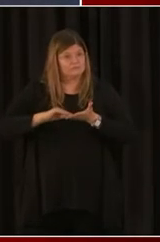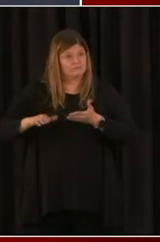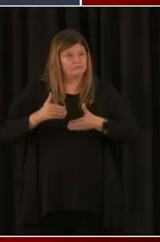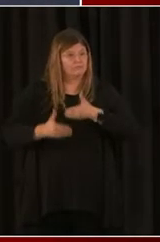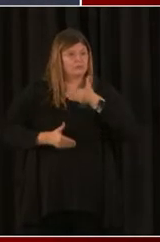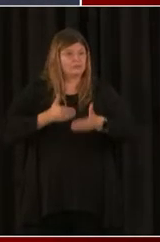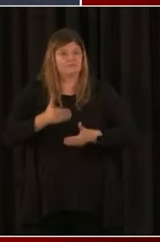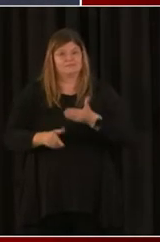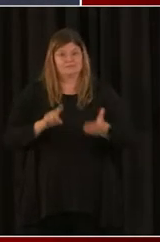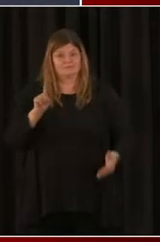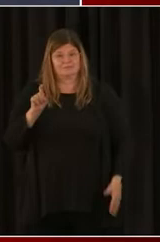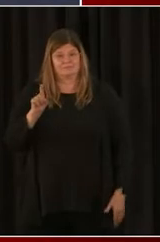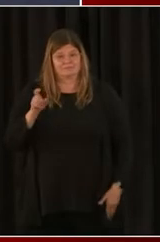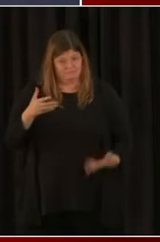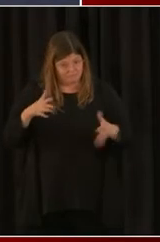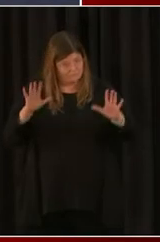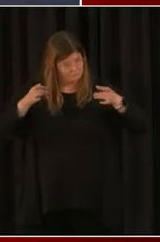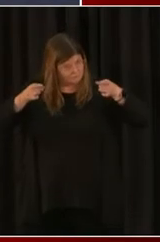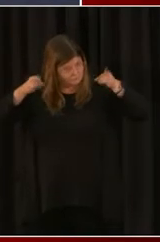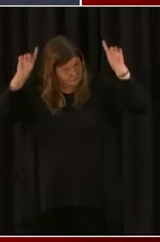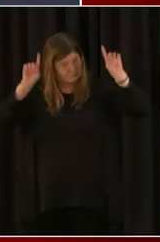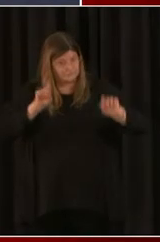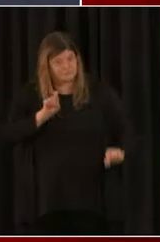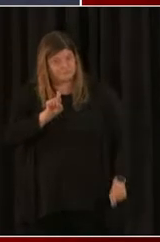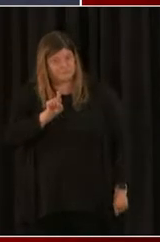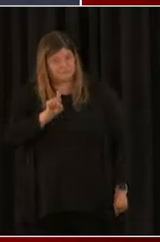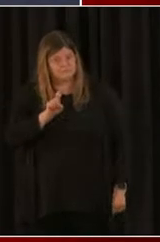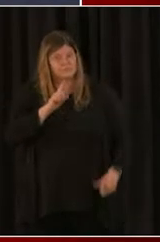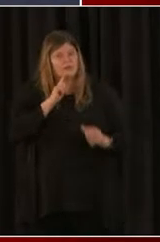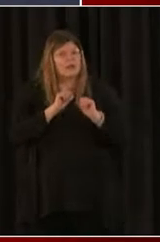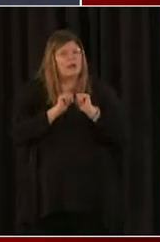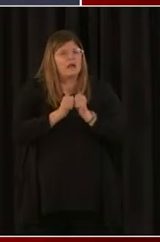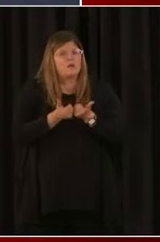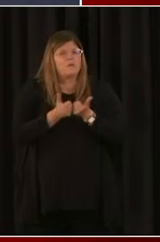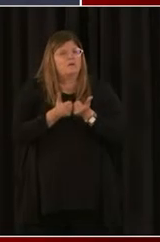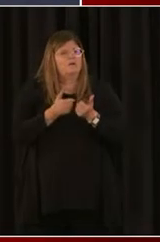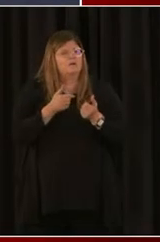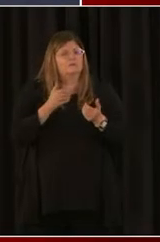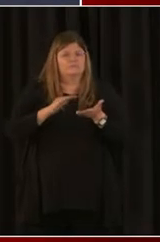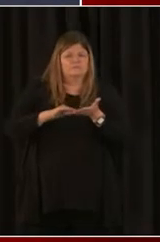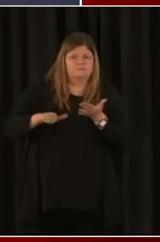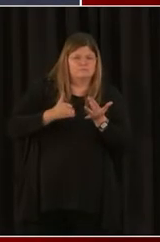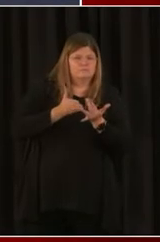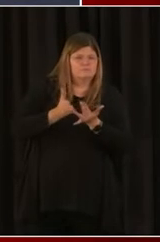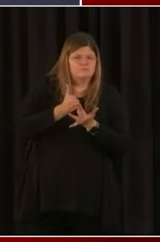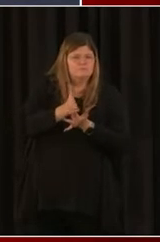gotten through that? Or how have you kind of navigated the forgiveness process for PPP?